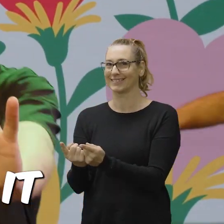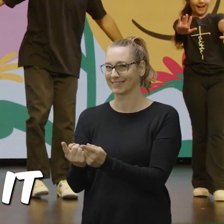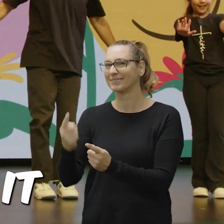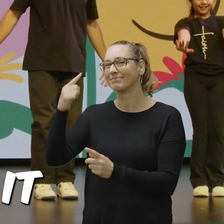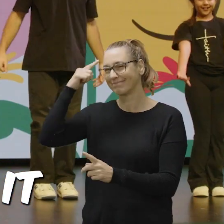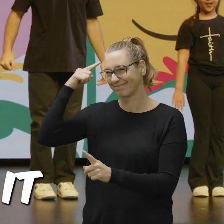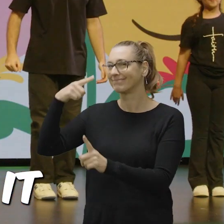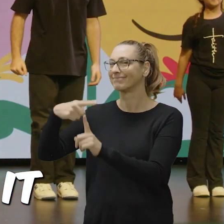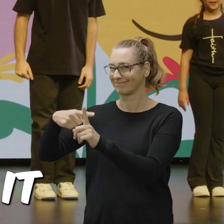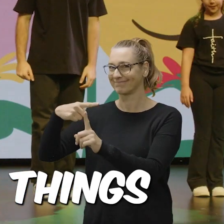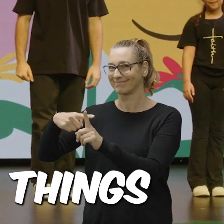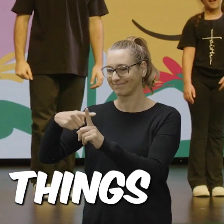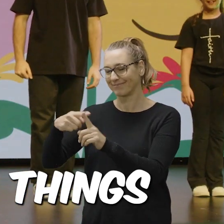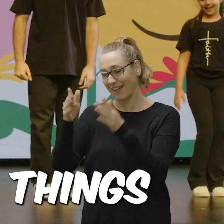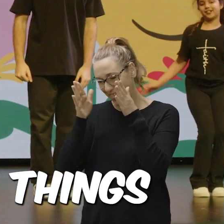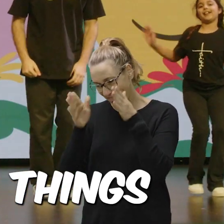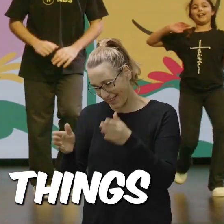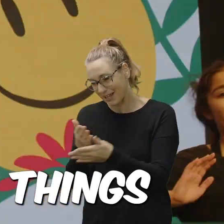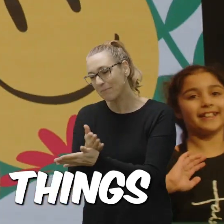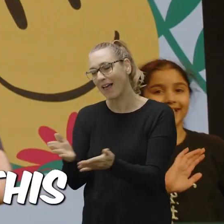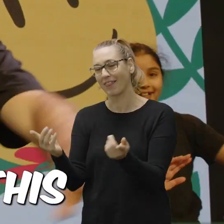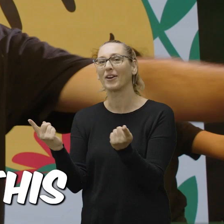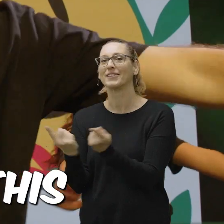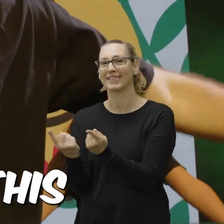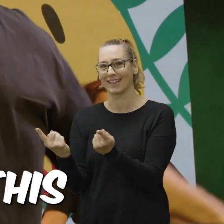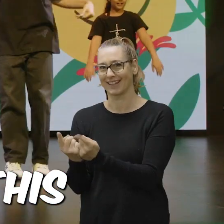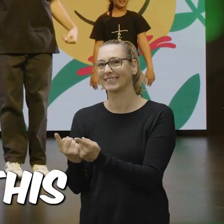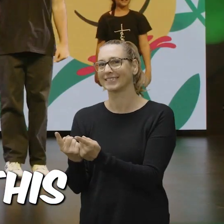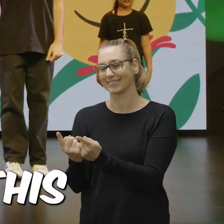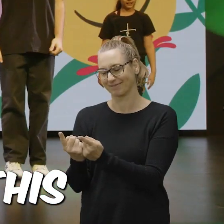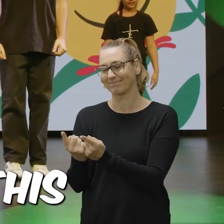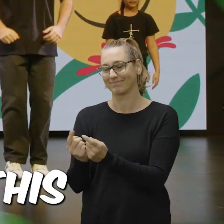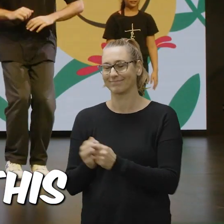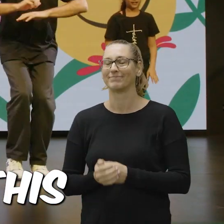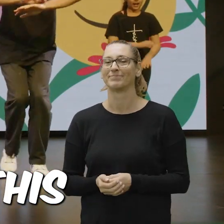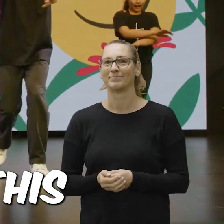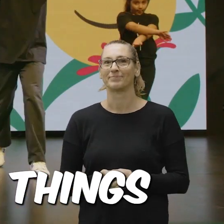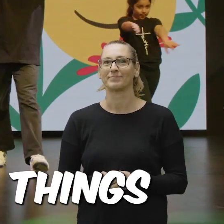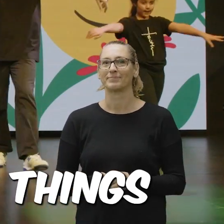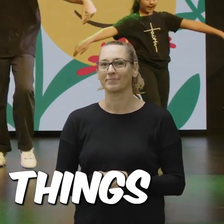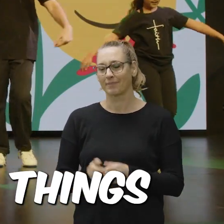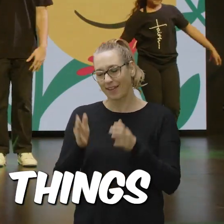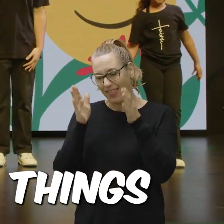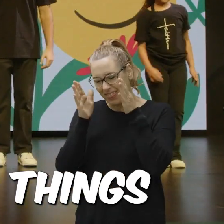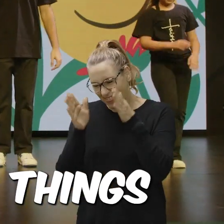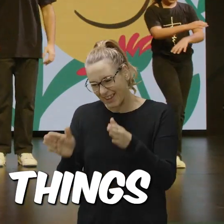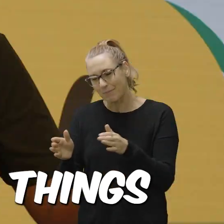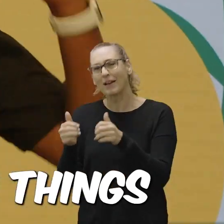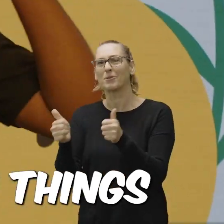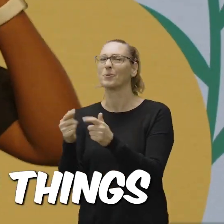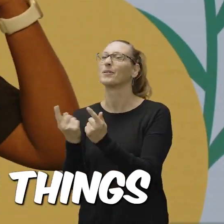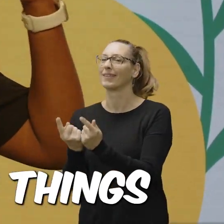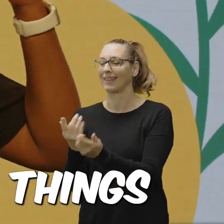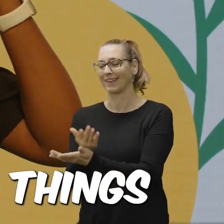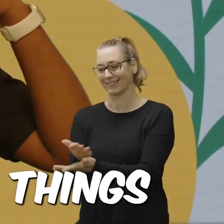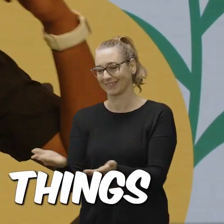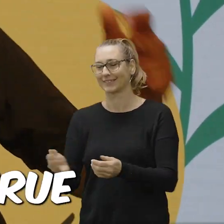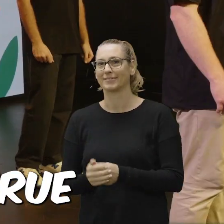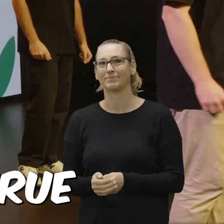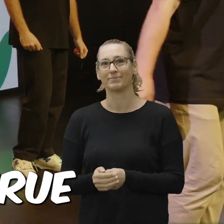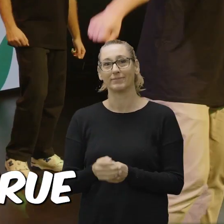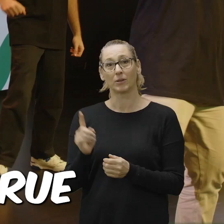things Think about it Think about such things Think about this Think about such